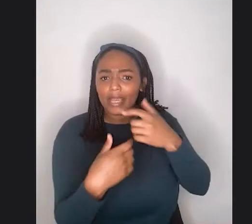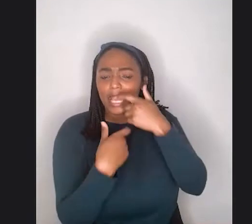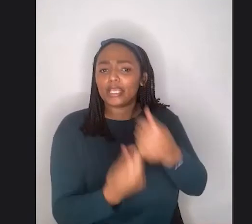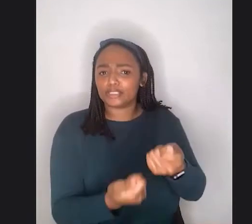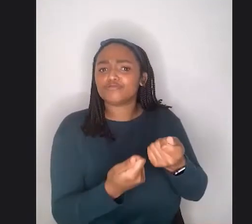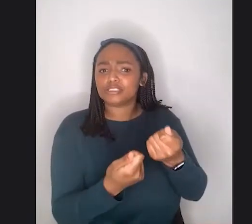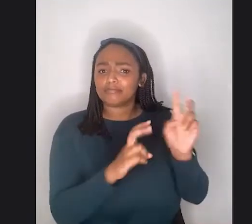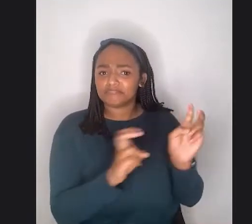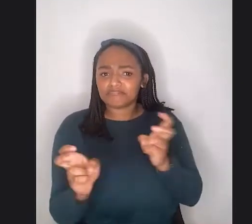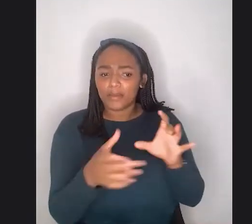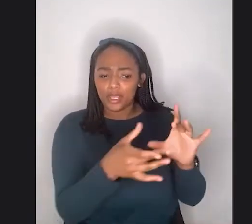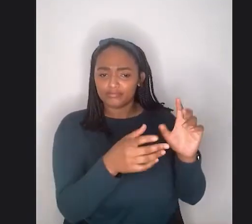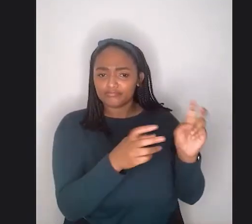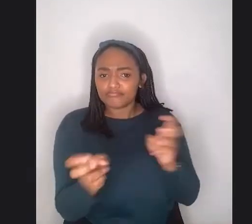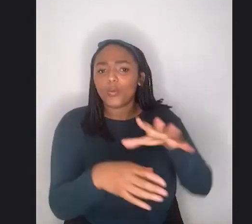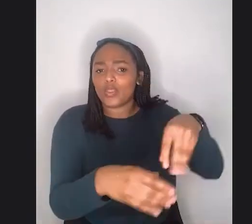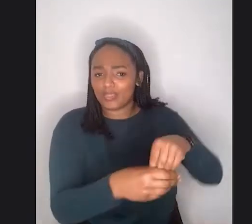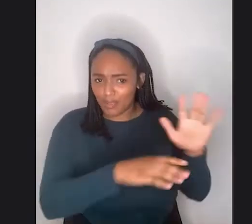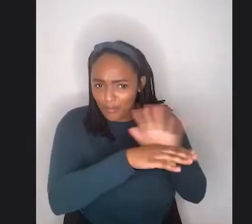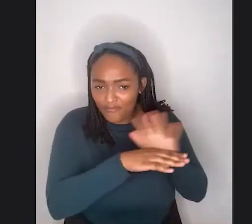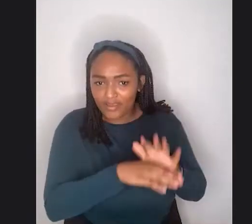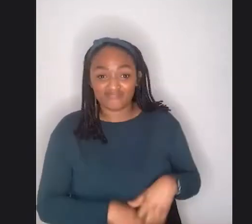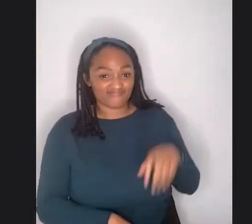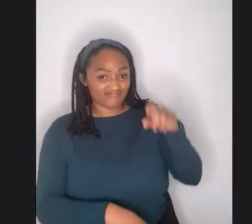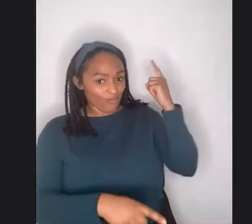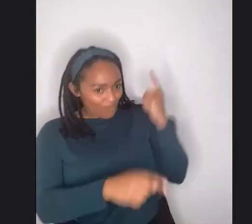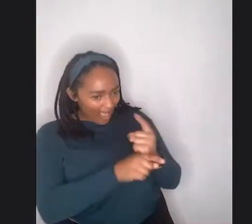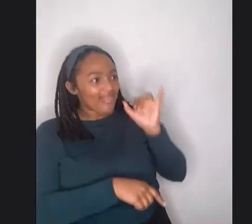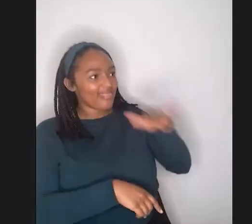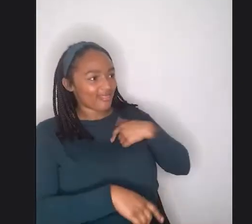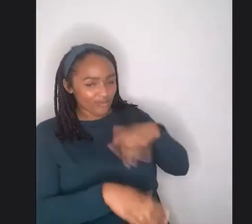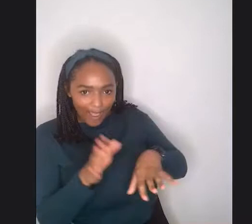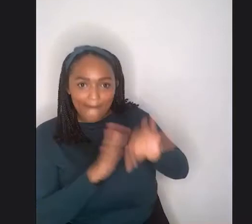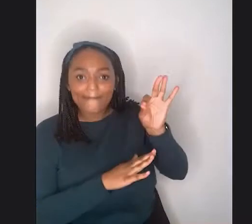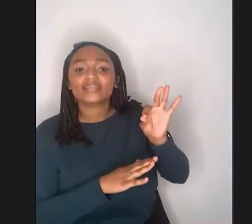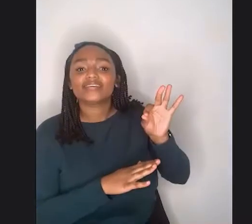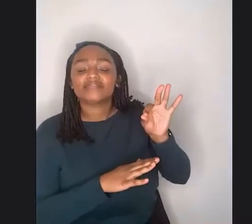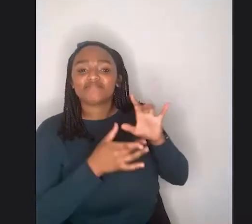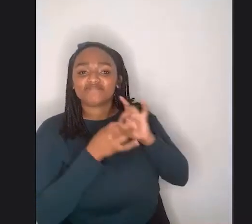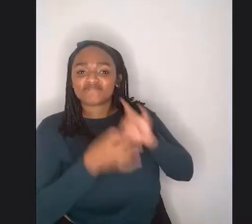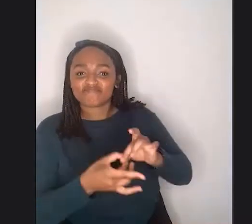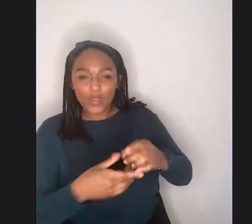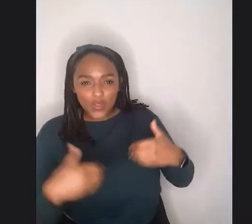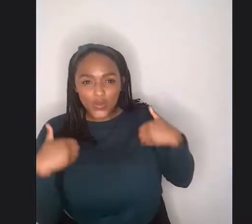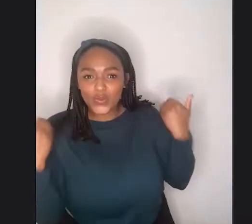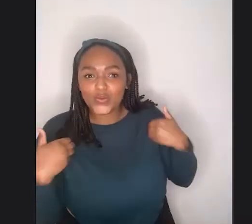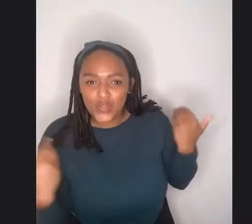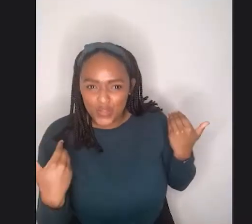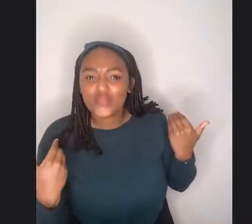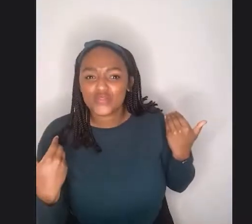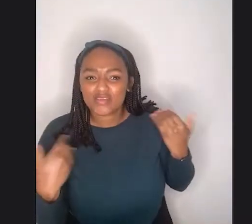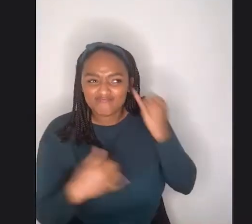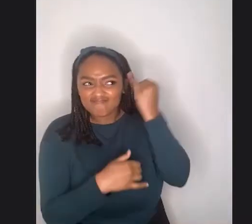such a satirical view on, you know, the fountain of youth on our bodies on, um,